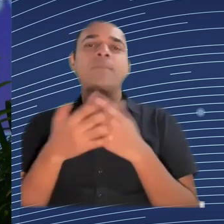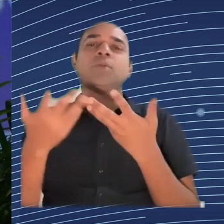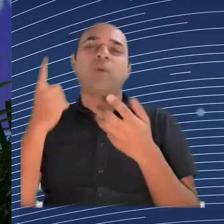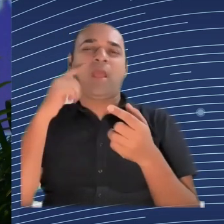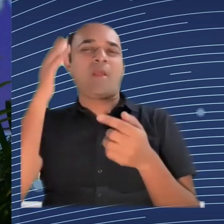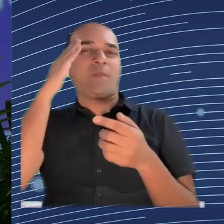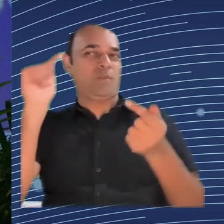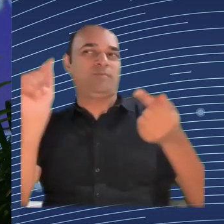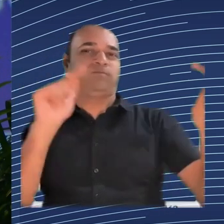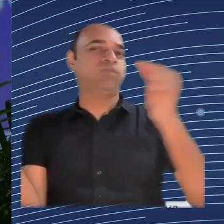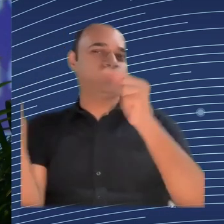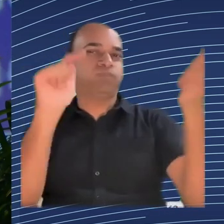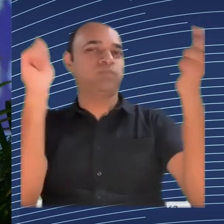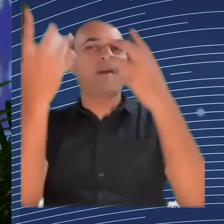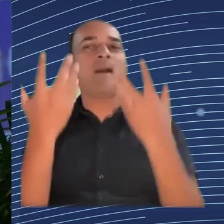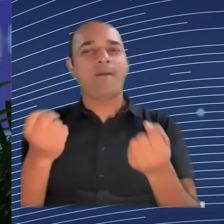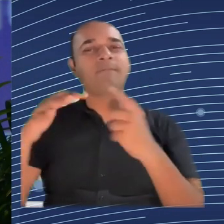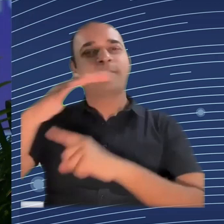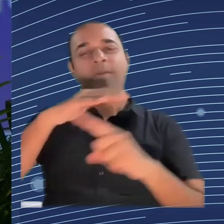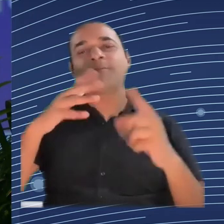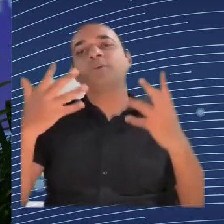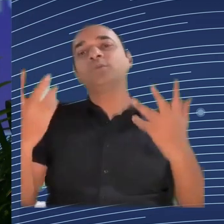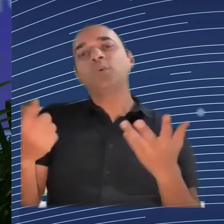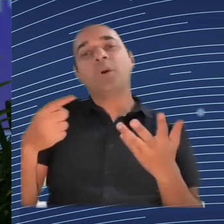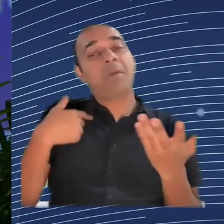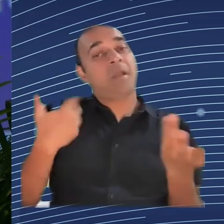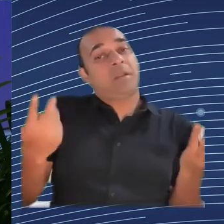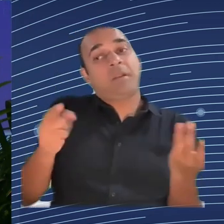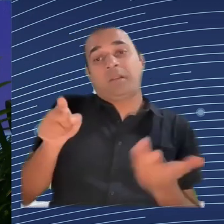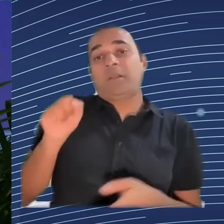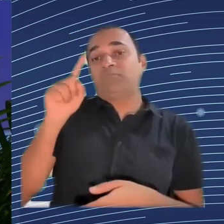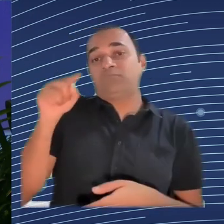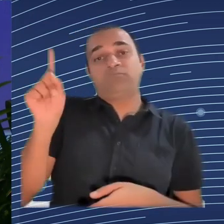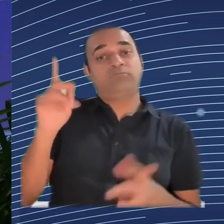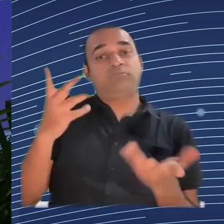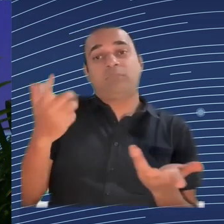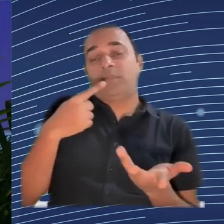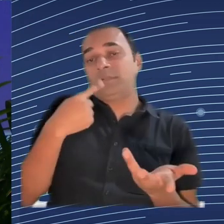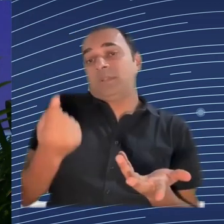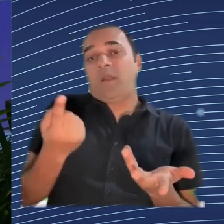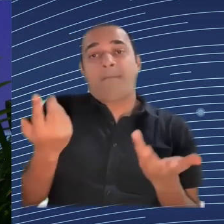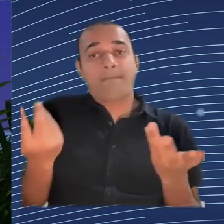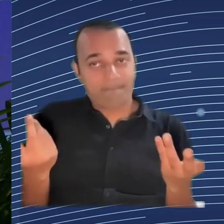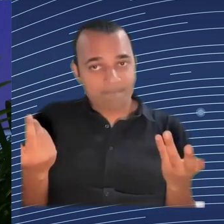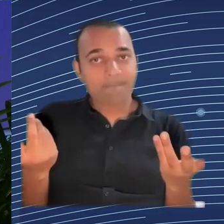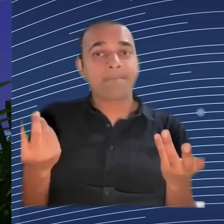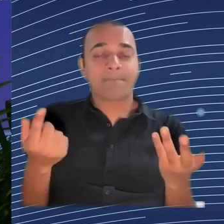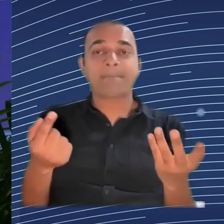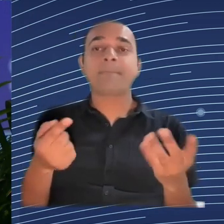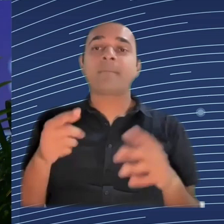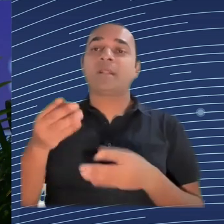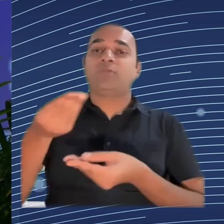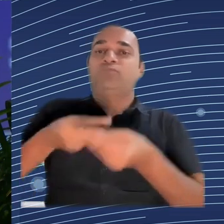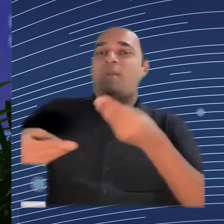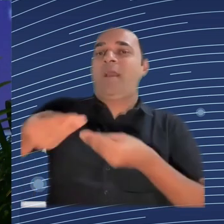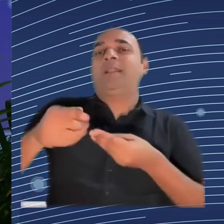and what relates to the workers in the process, of course, we need to work together in a spirit of cooperation. And we have this